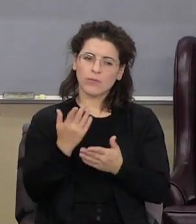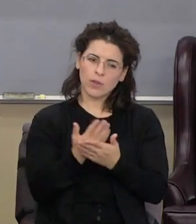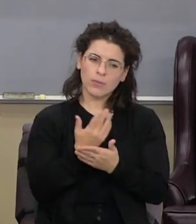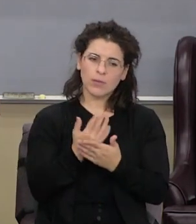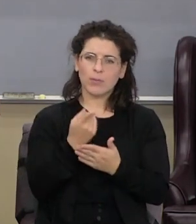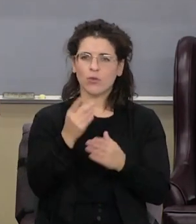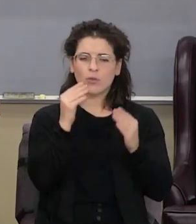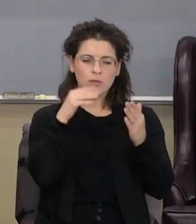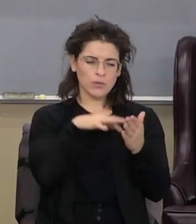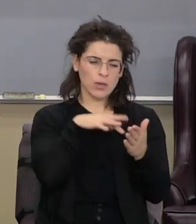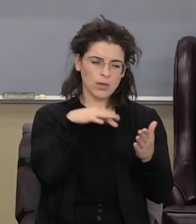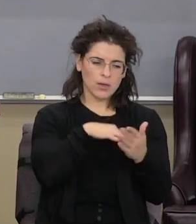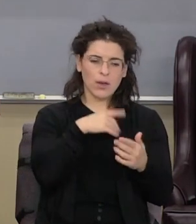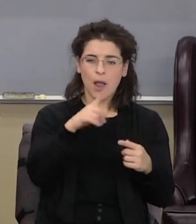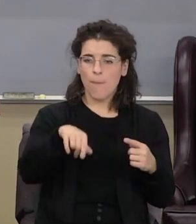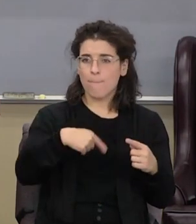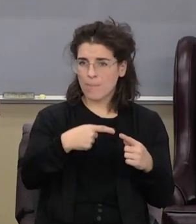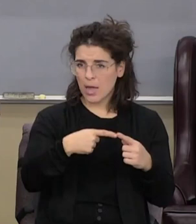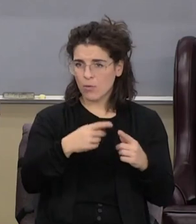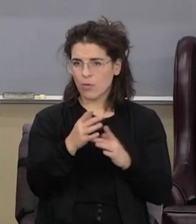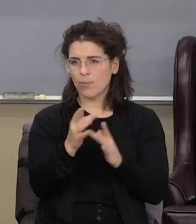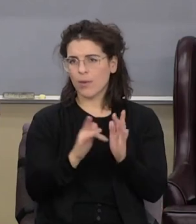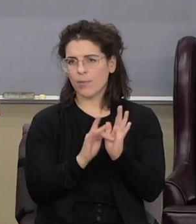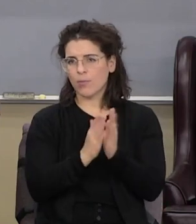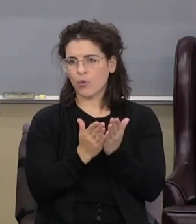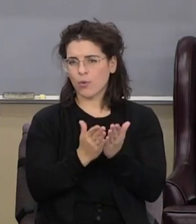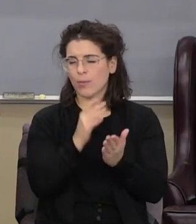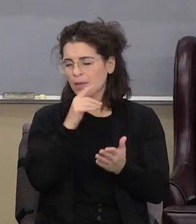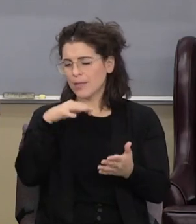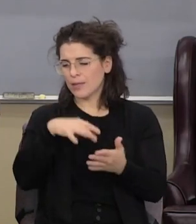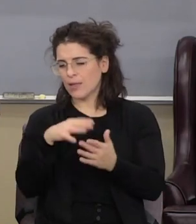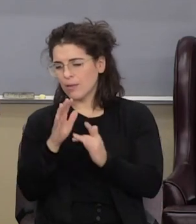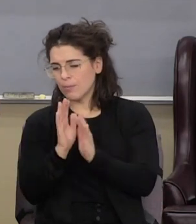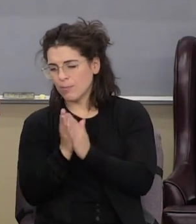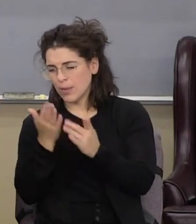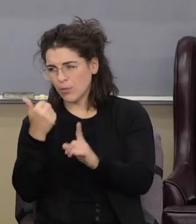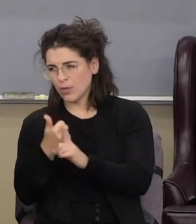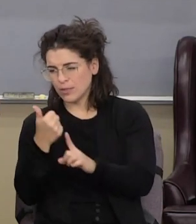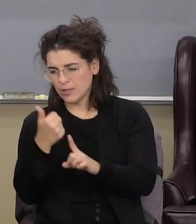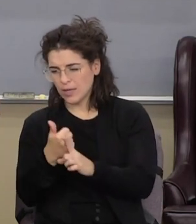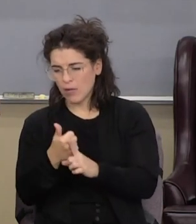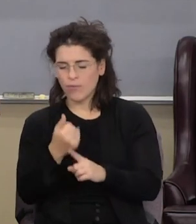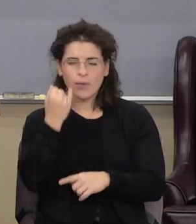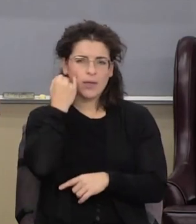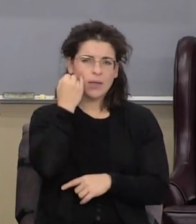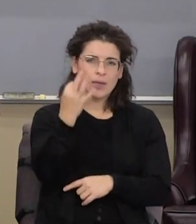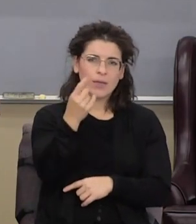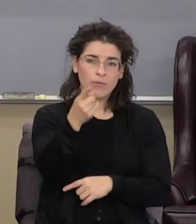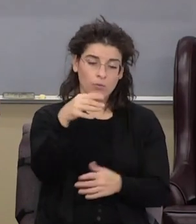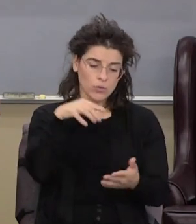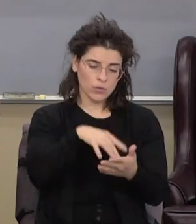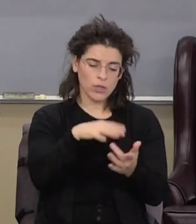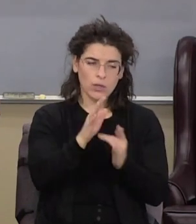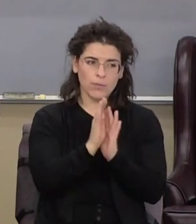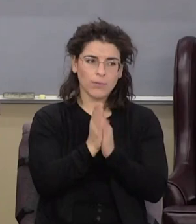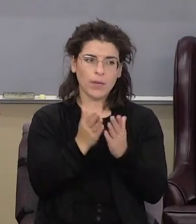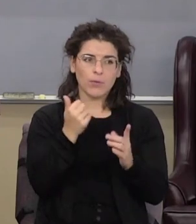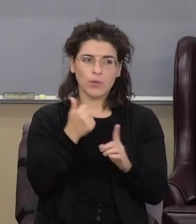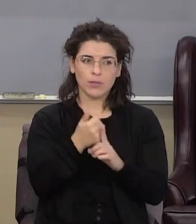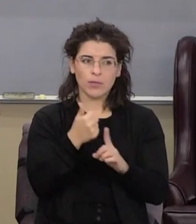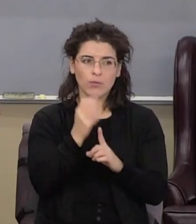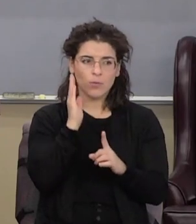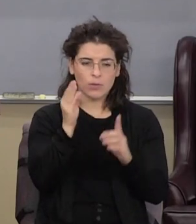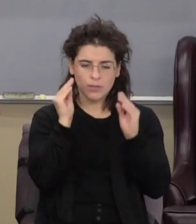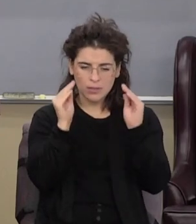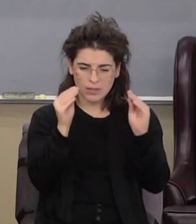you're studying about the Bible, but not studying the Bible itself. But when you study the scripture itself, it will teach you what you need to know.